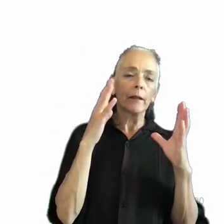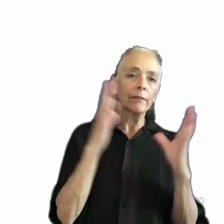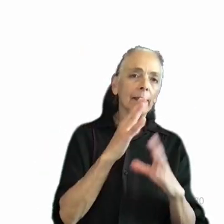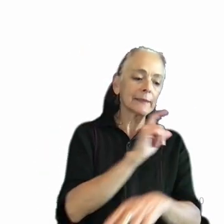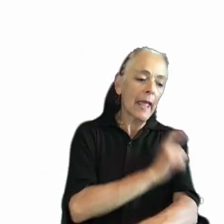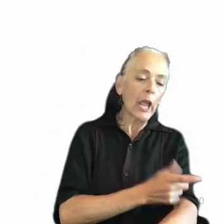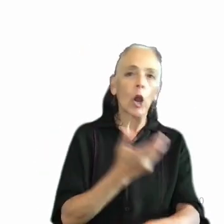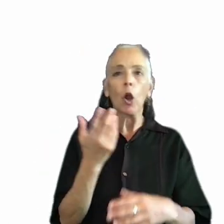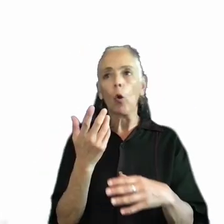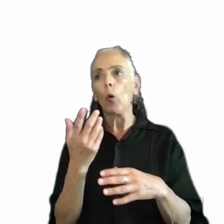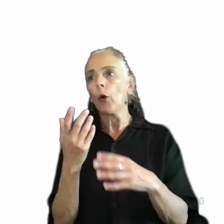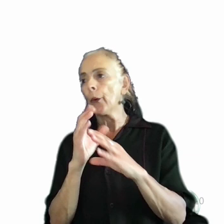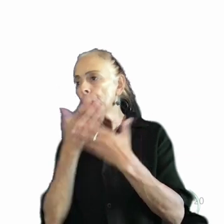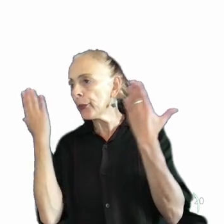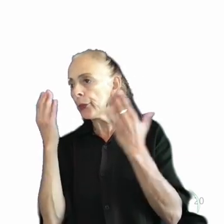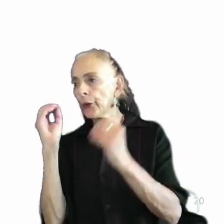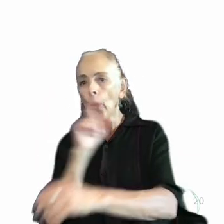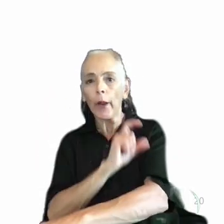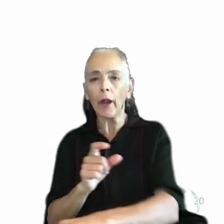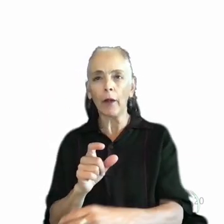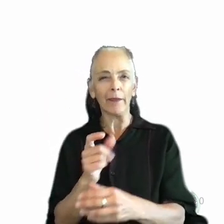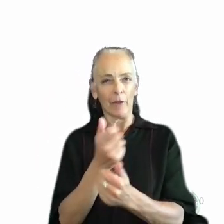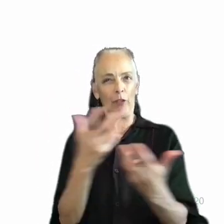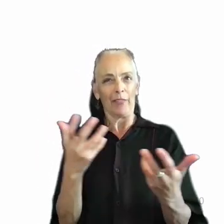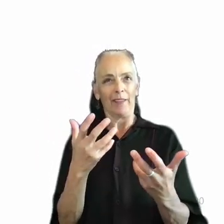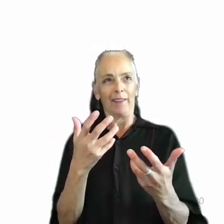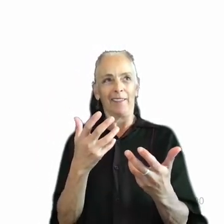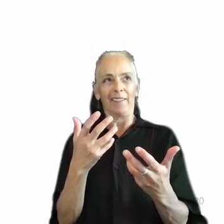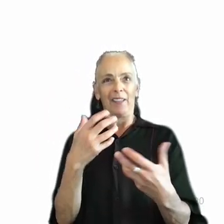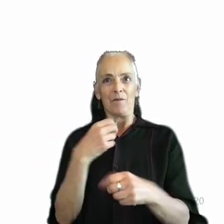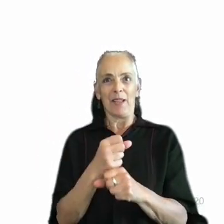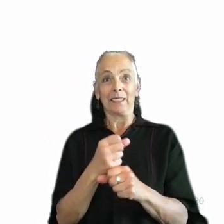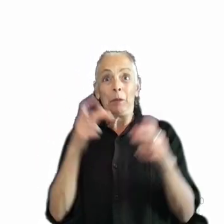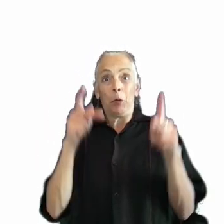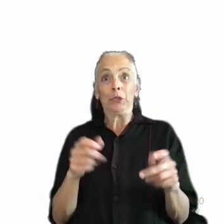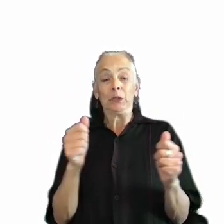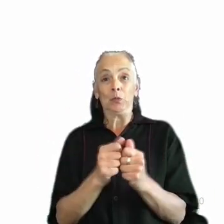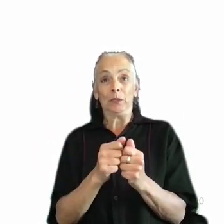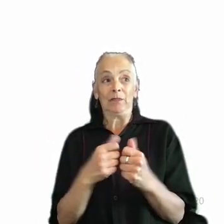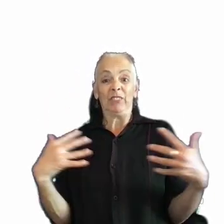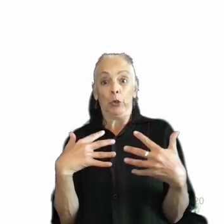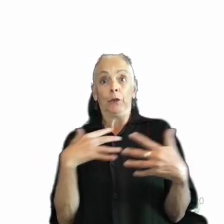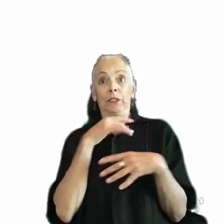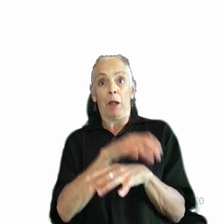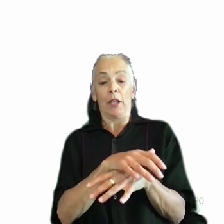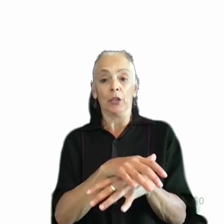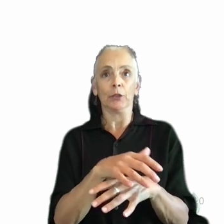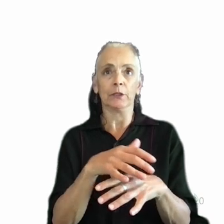that might be spider-like features that might make a person with arachnophobia be fearful of the game.